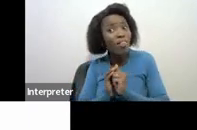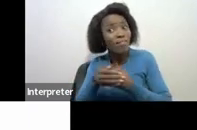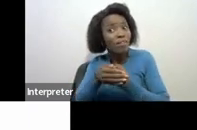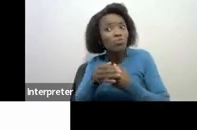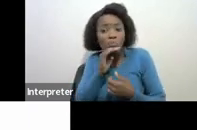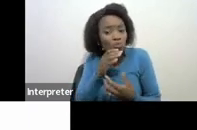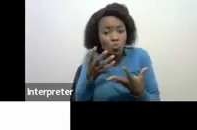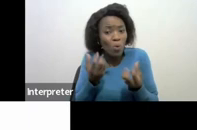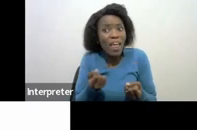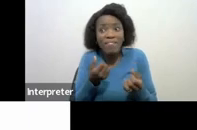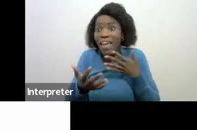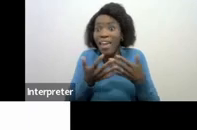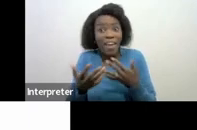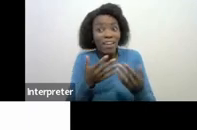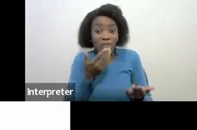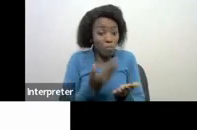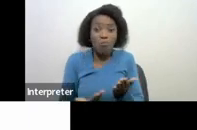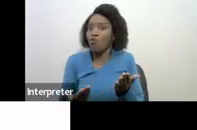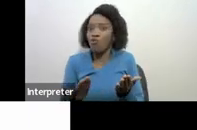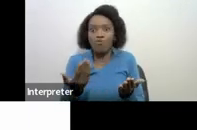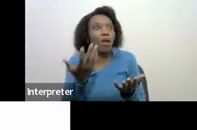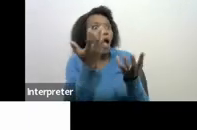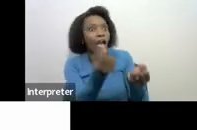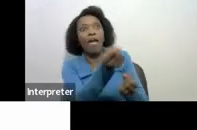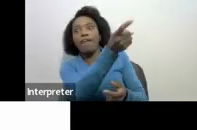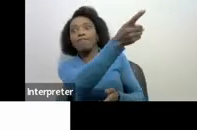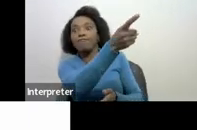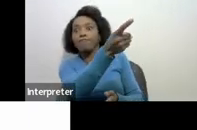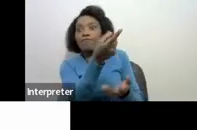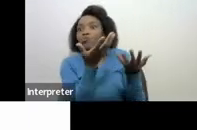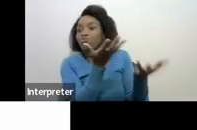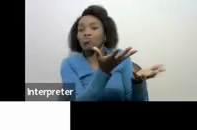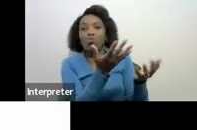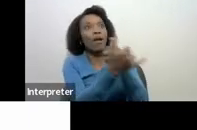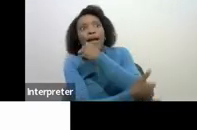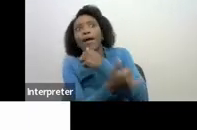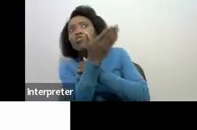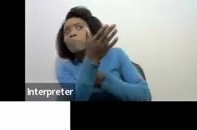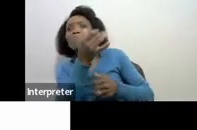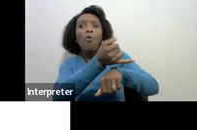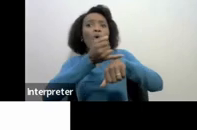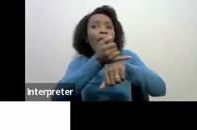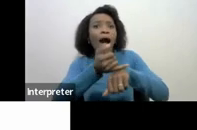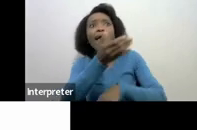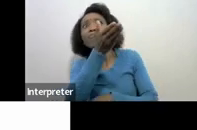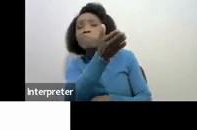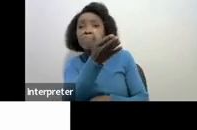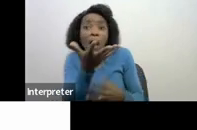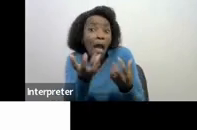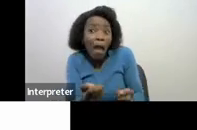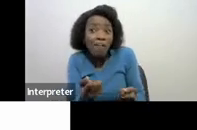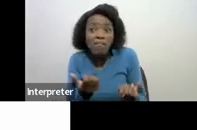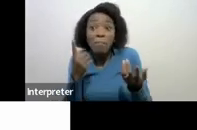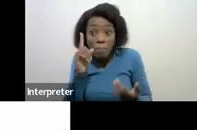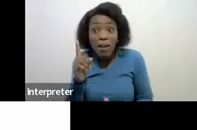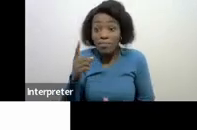have any records to prove that we own this much in this island or in this tax haven but this is what we owe